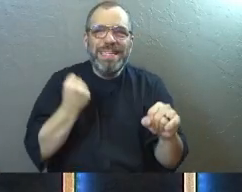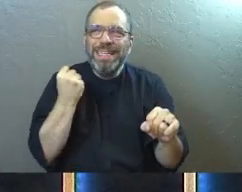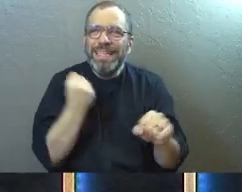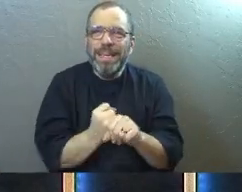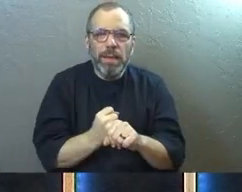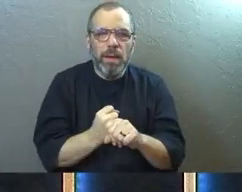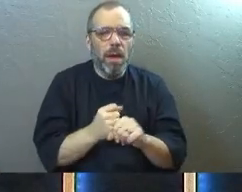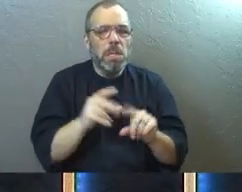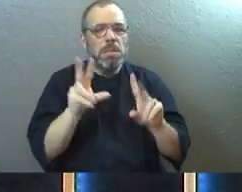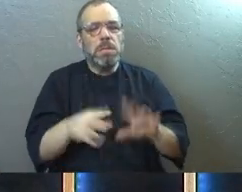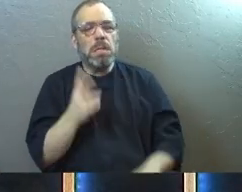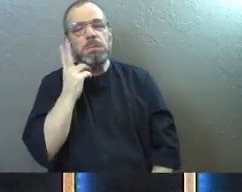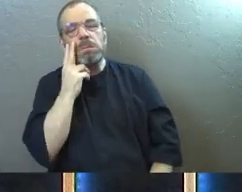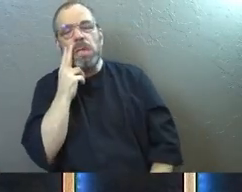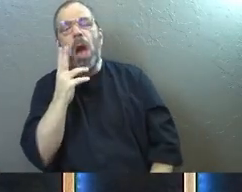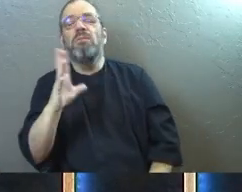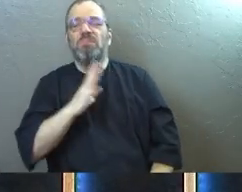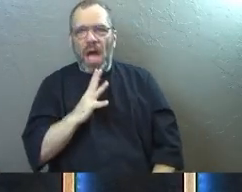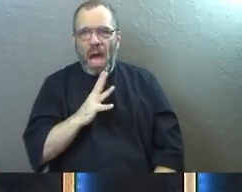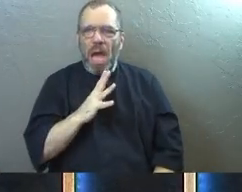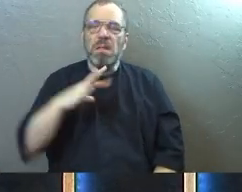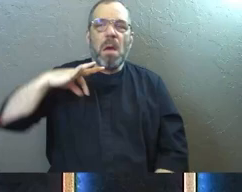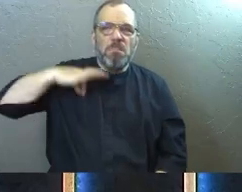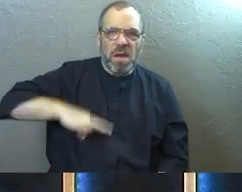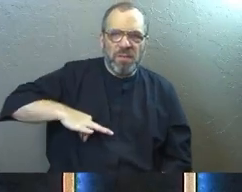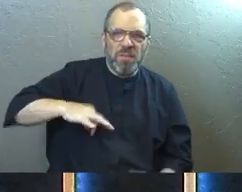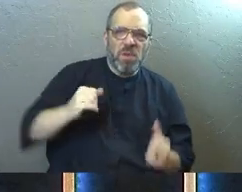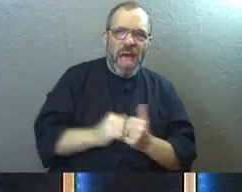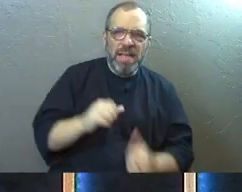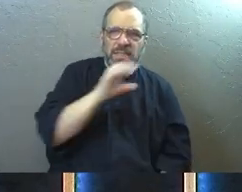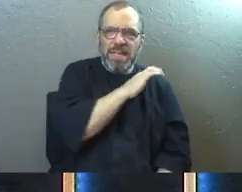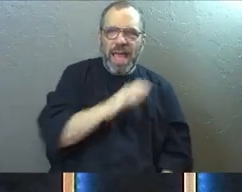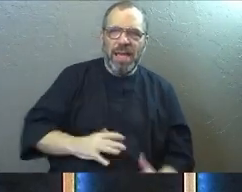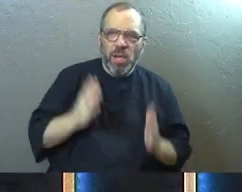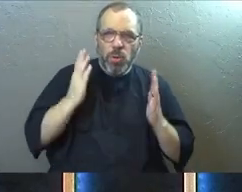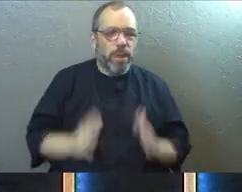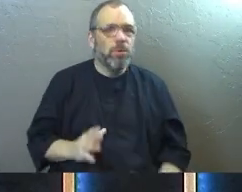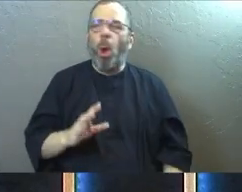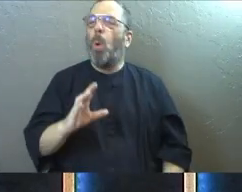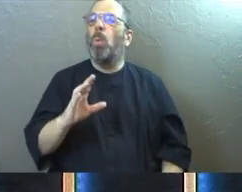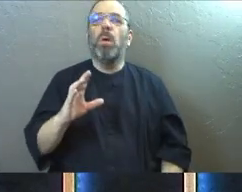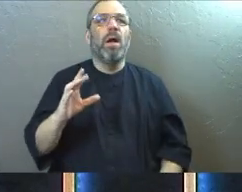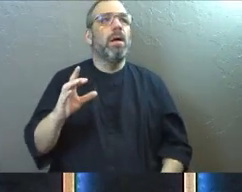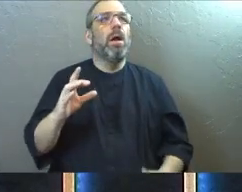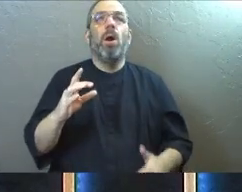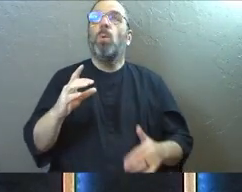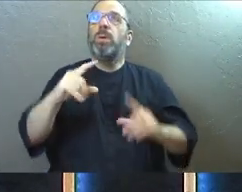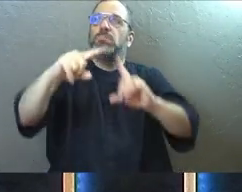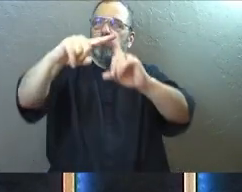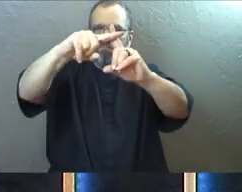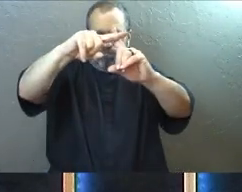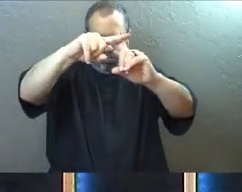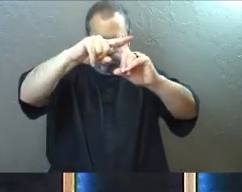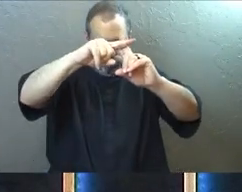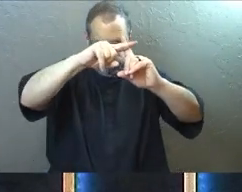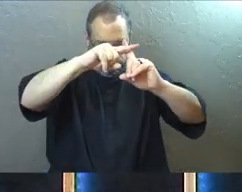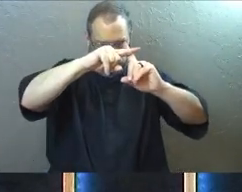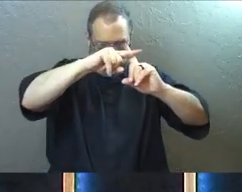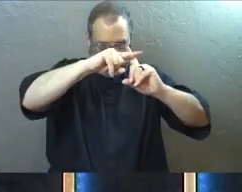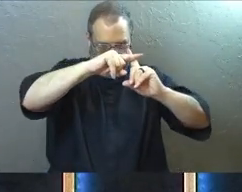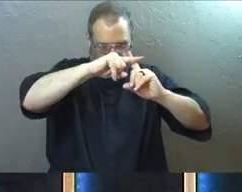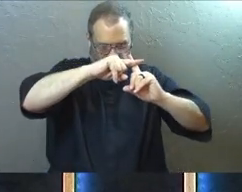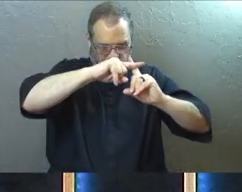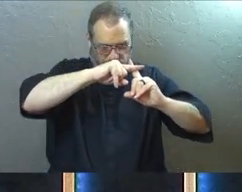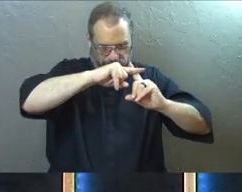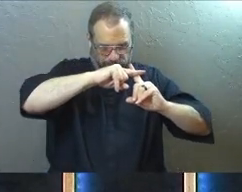through this trial period, and then you get to have this boldness and confidence. Because of Christ, day one, you give your life to Jesus. You